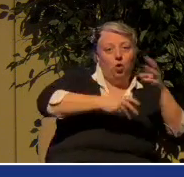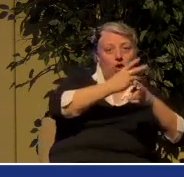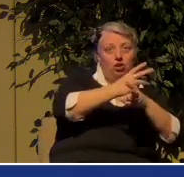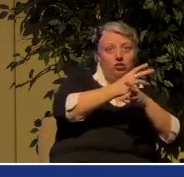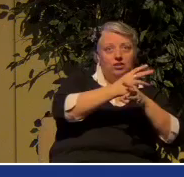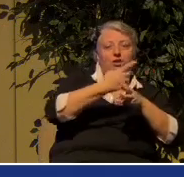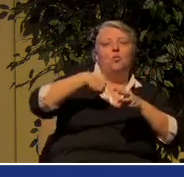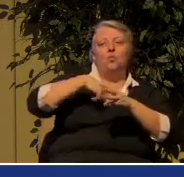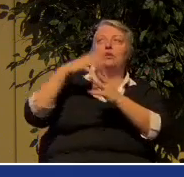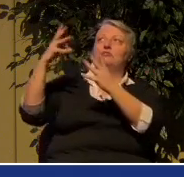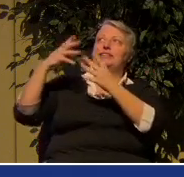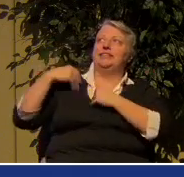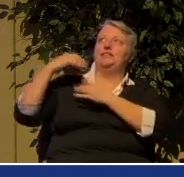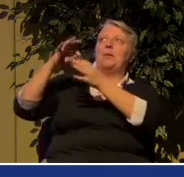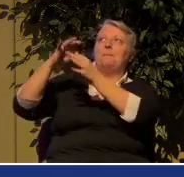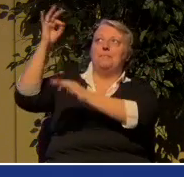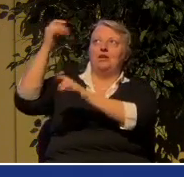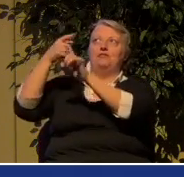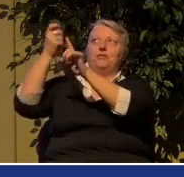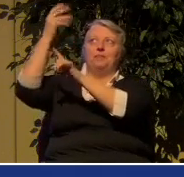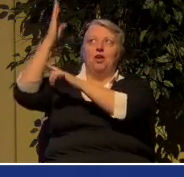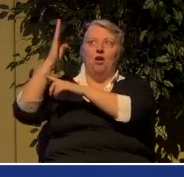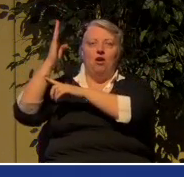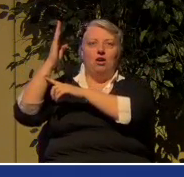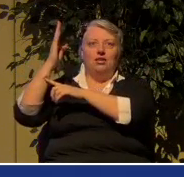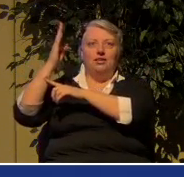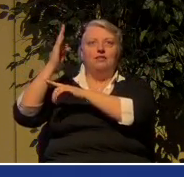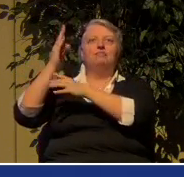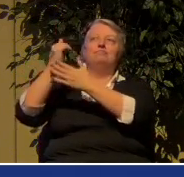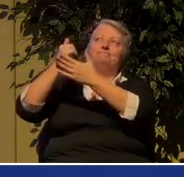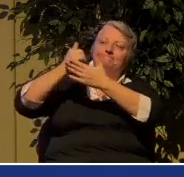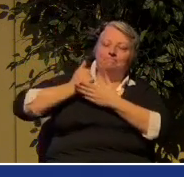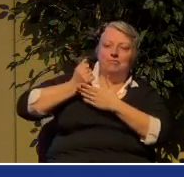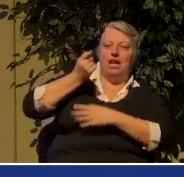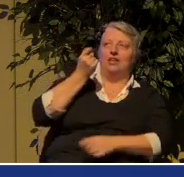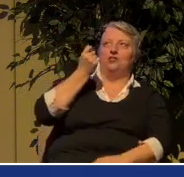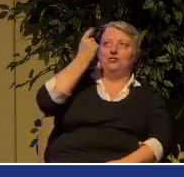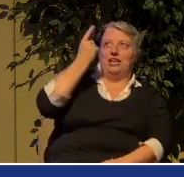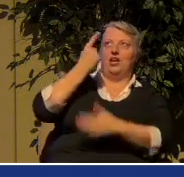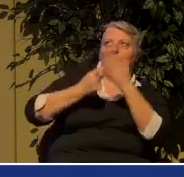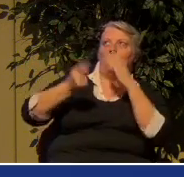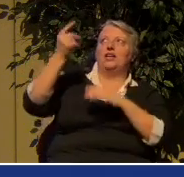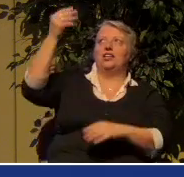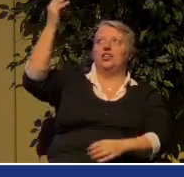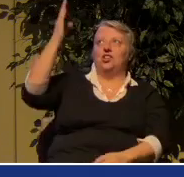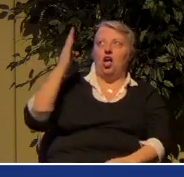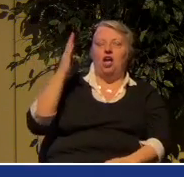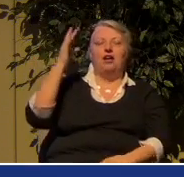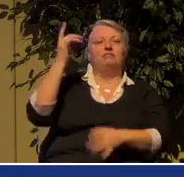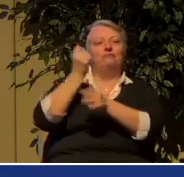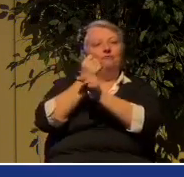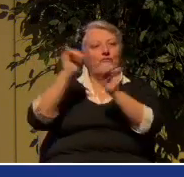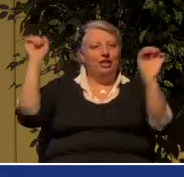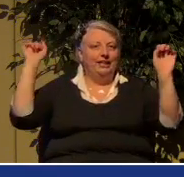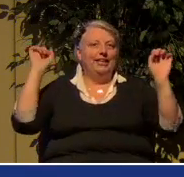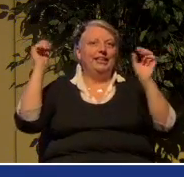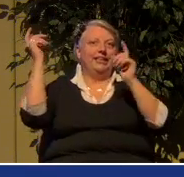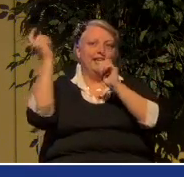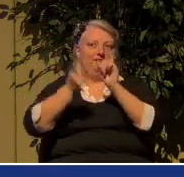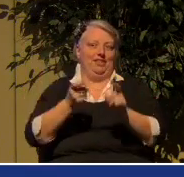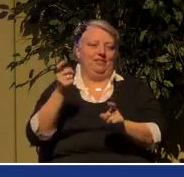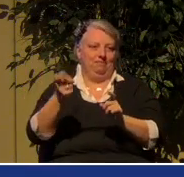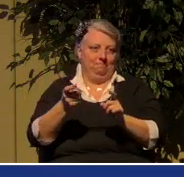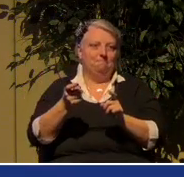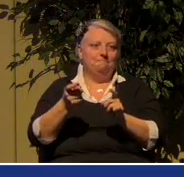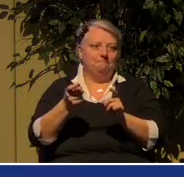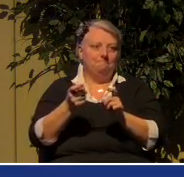is from God, that we may understand what God has freely given us.